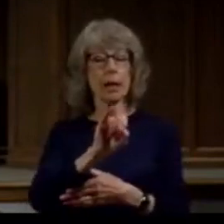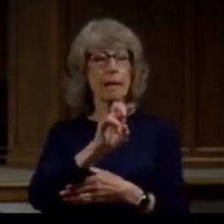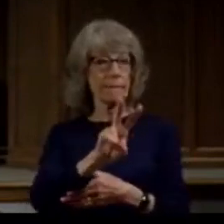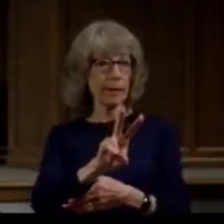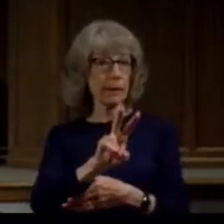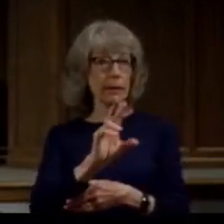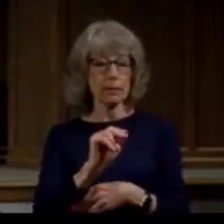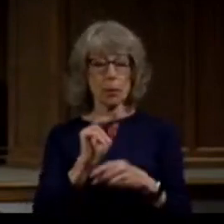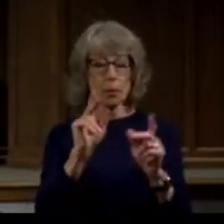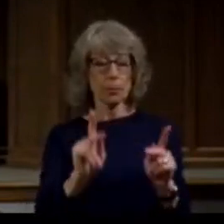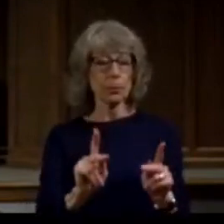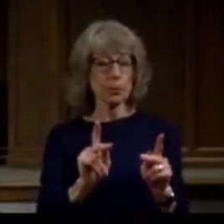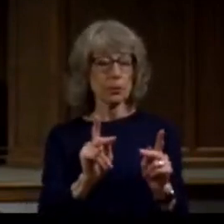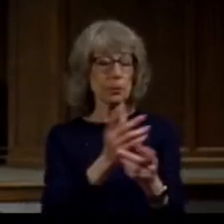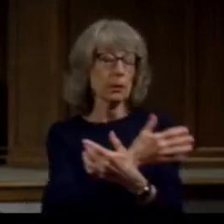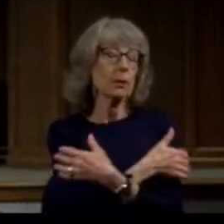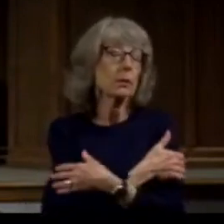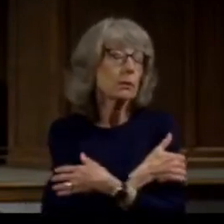hold them